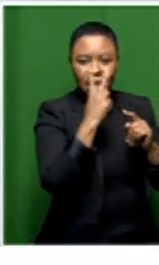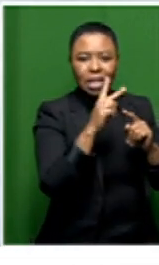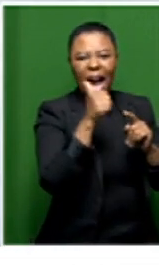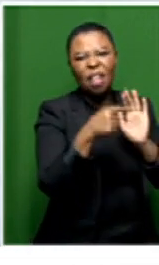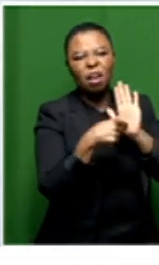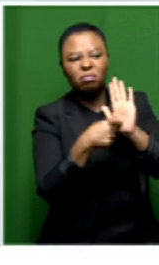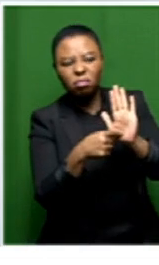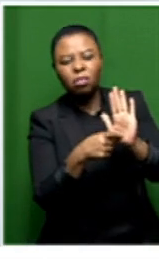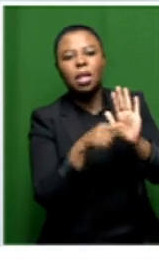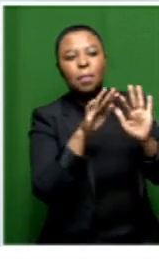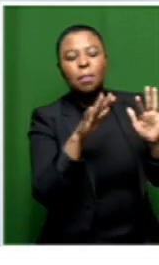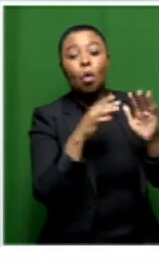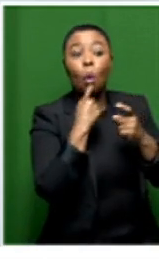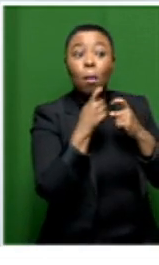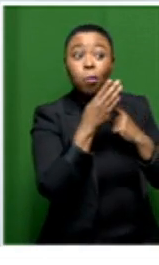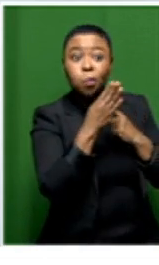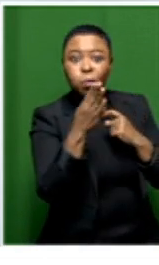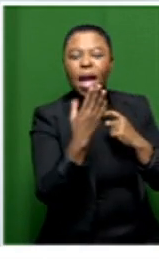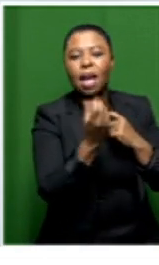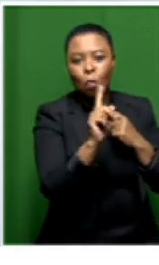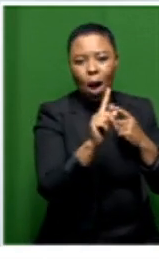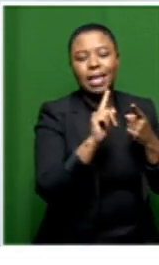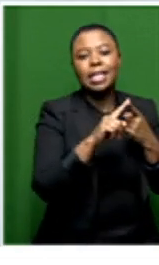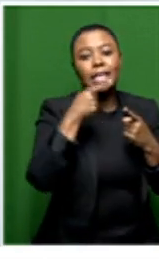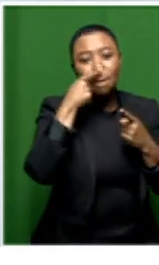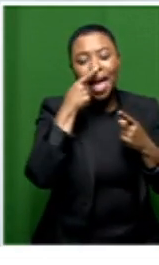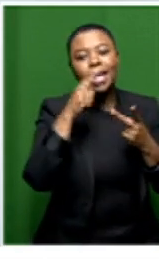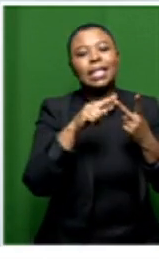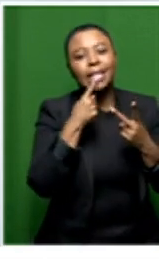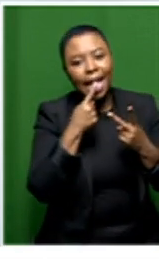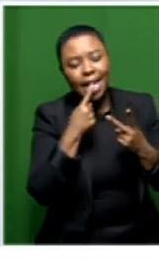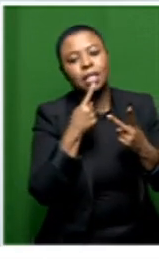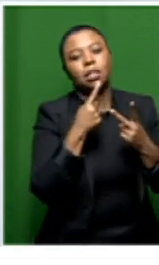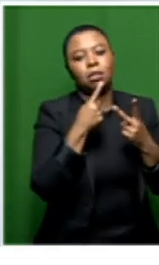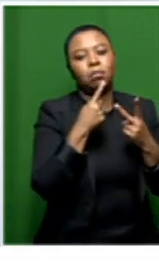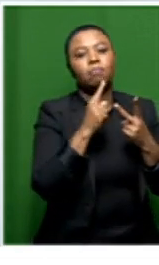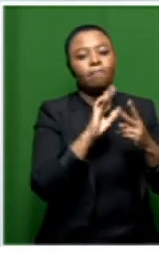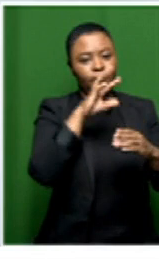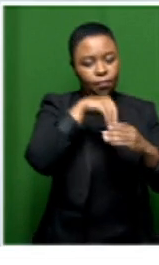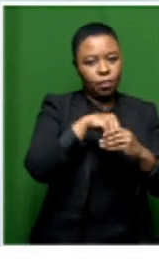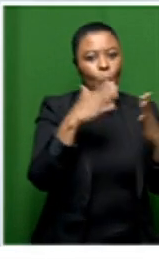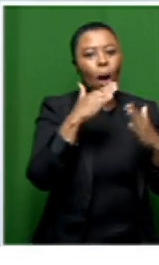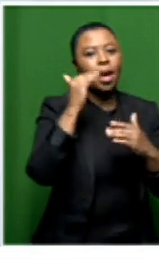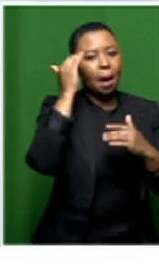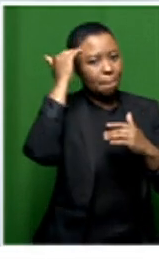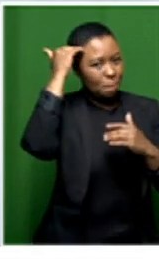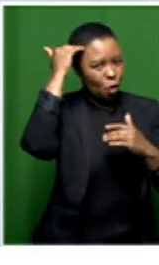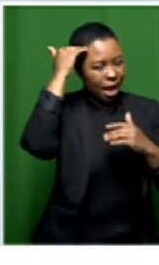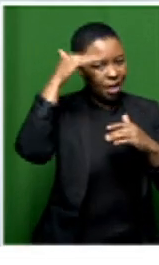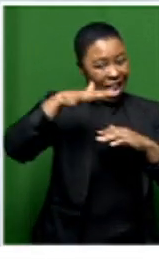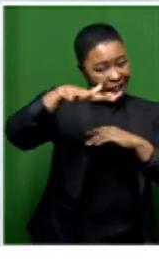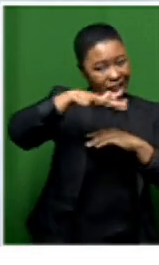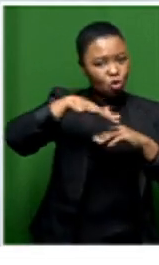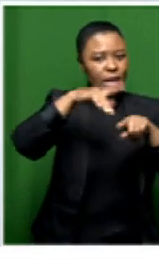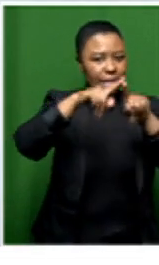that that people complain of and smell and taste as you as you know is all centered in the brain different brain areas that